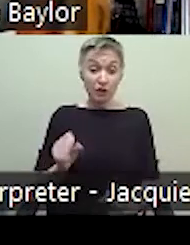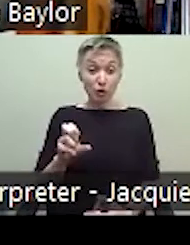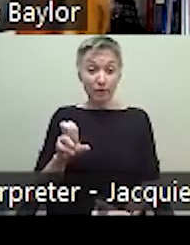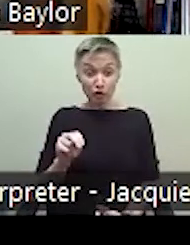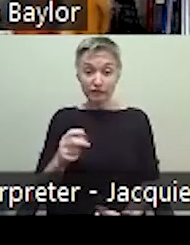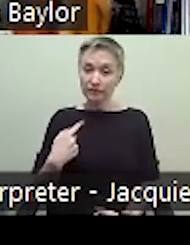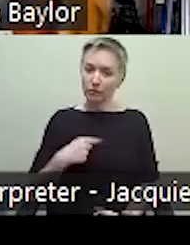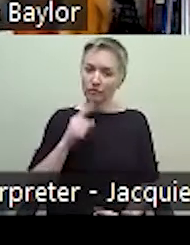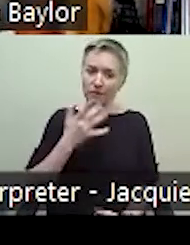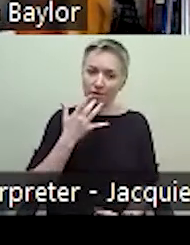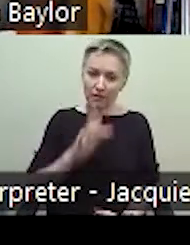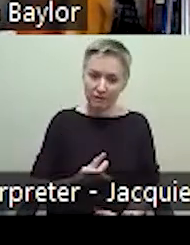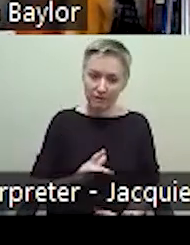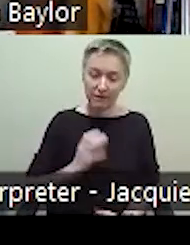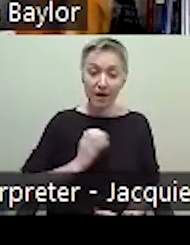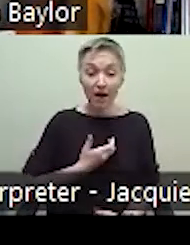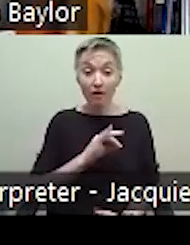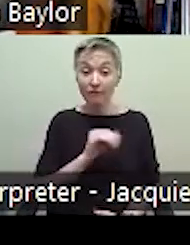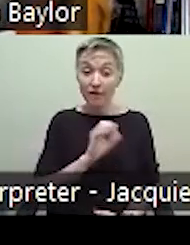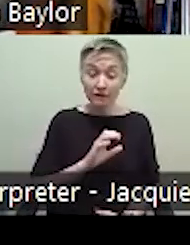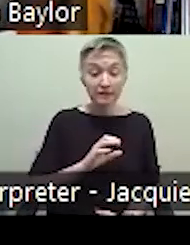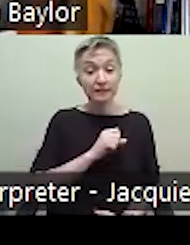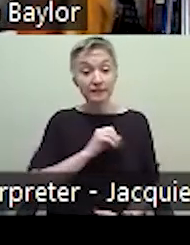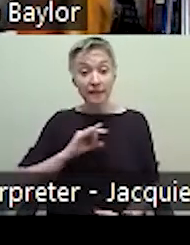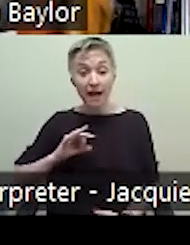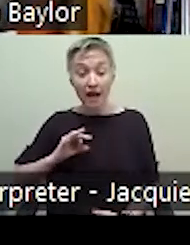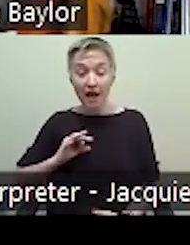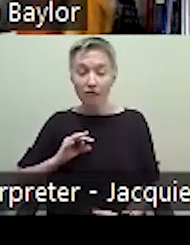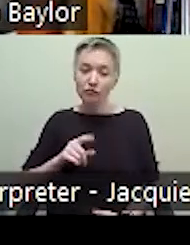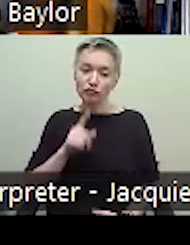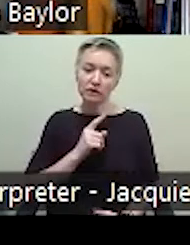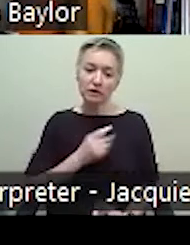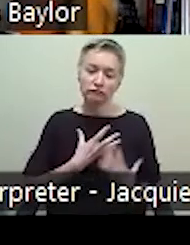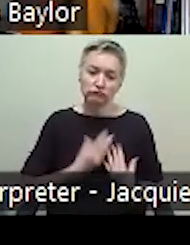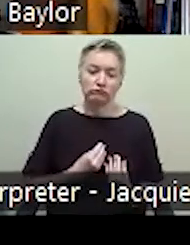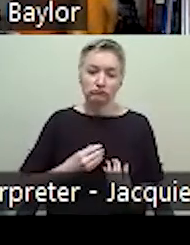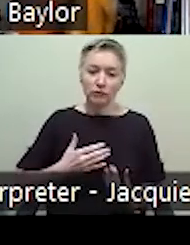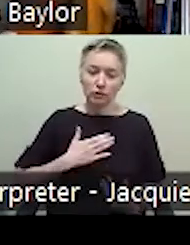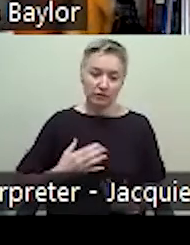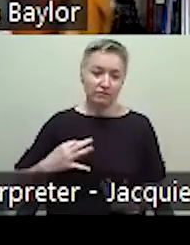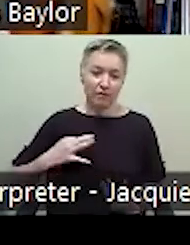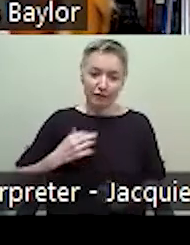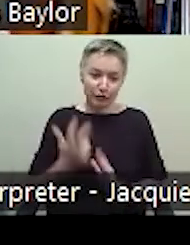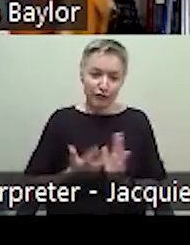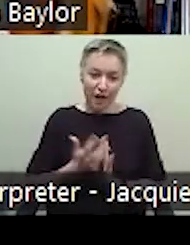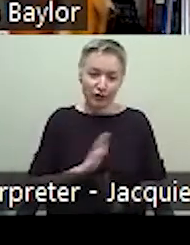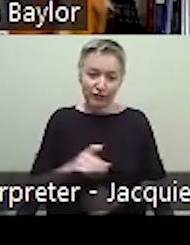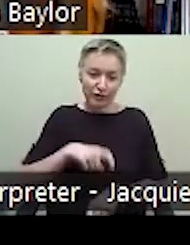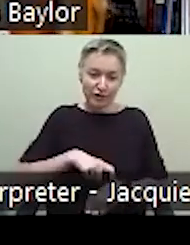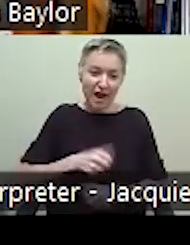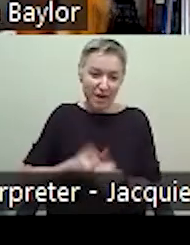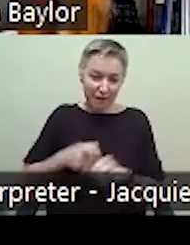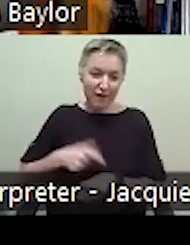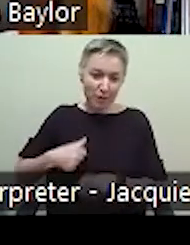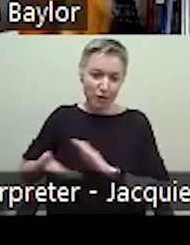that our faculty and staff have been very gracious to volunteering three hours of their time, each time we do